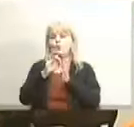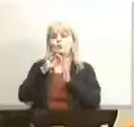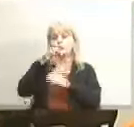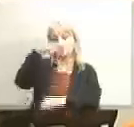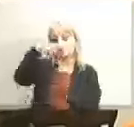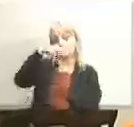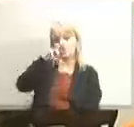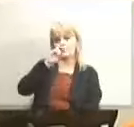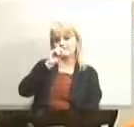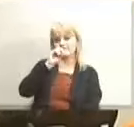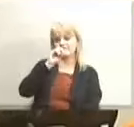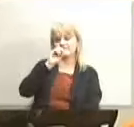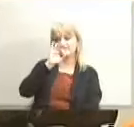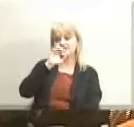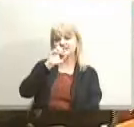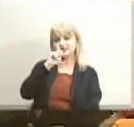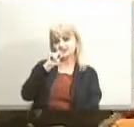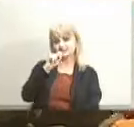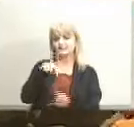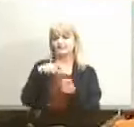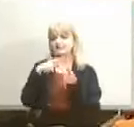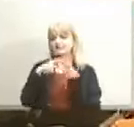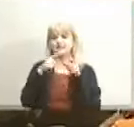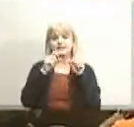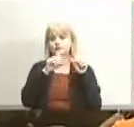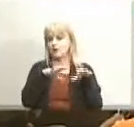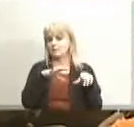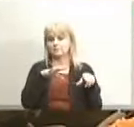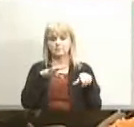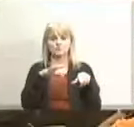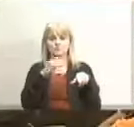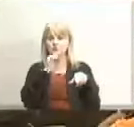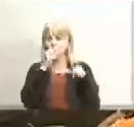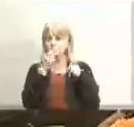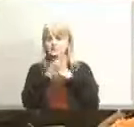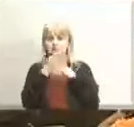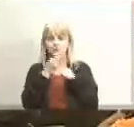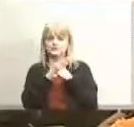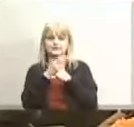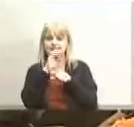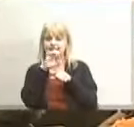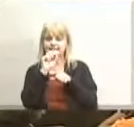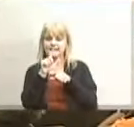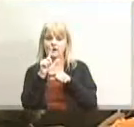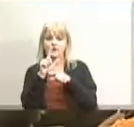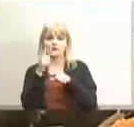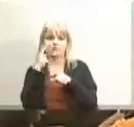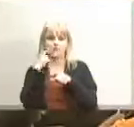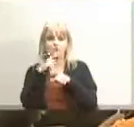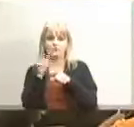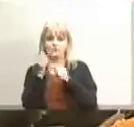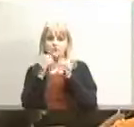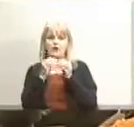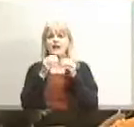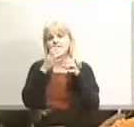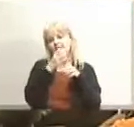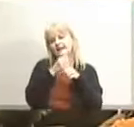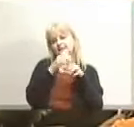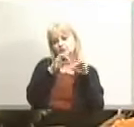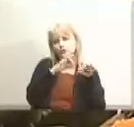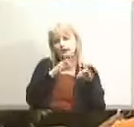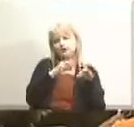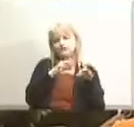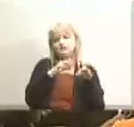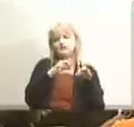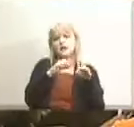directions for esl students they get explanations in the directions but then they don't get any more explanation